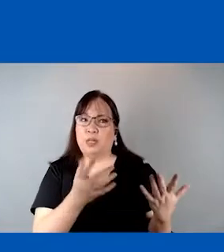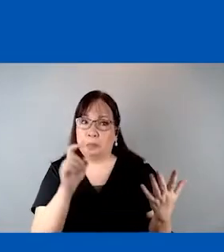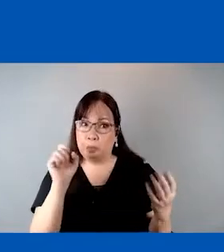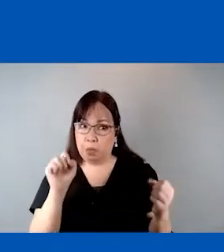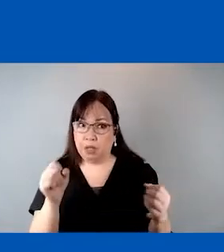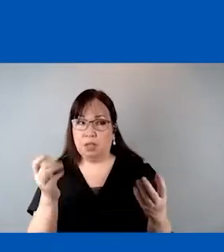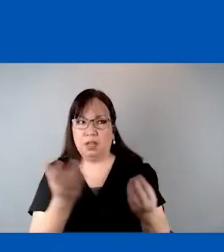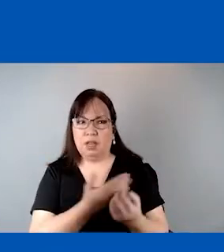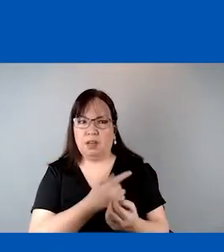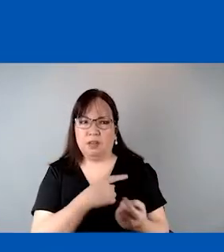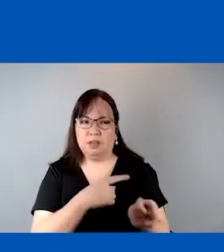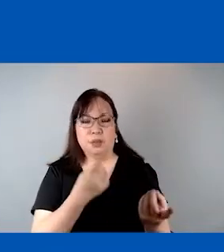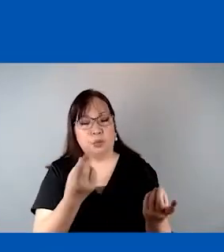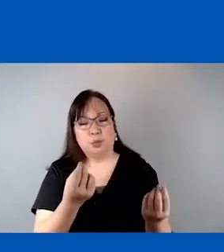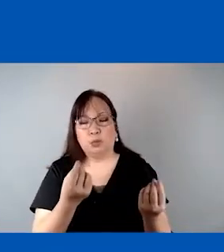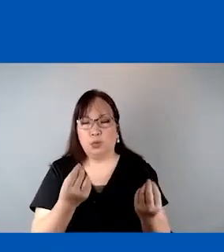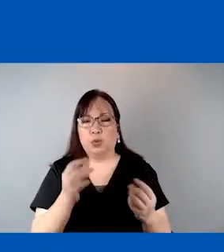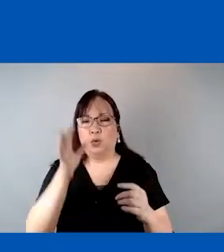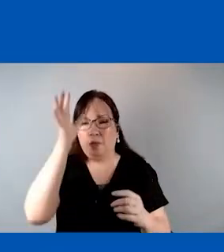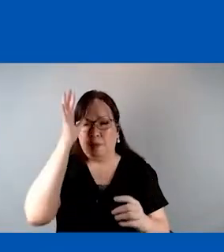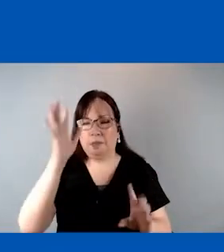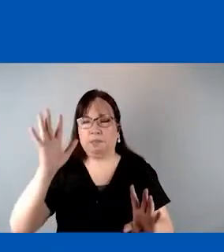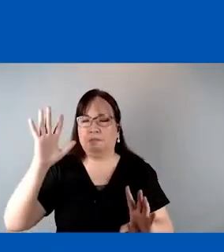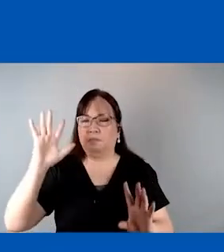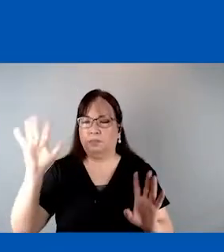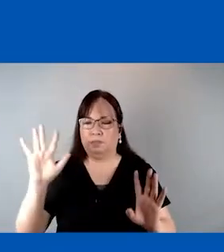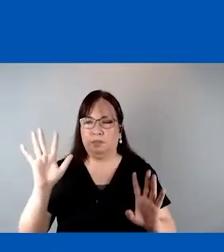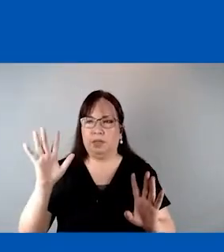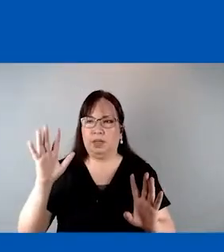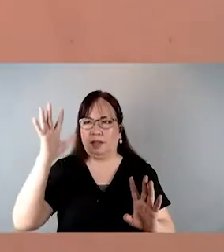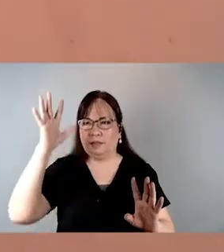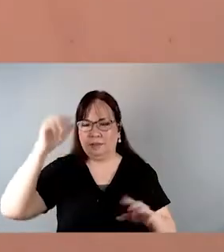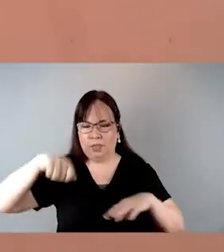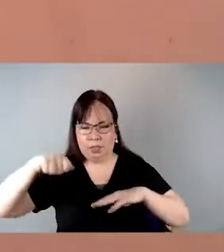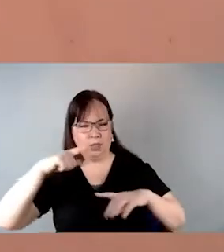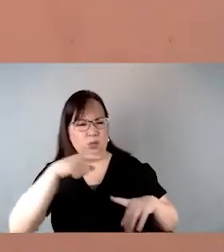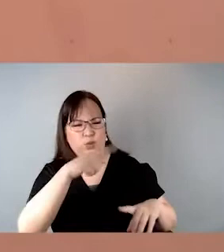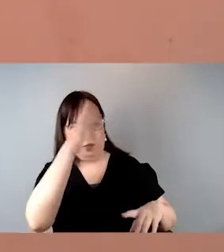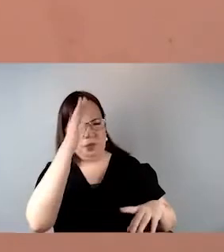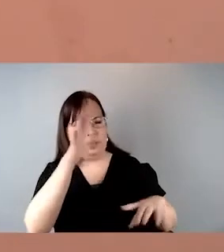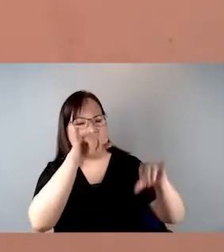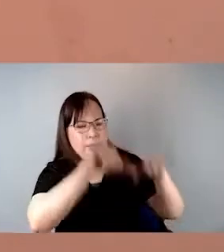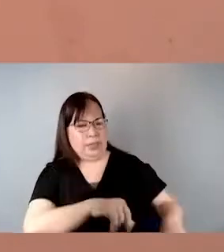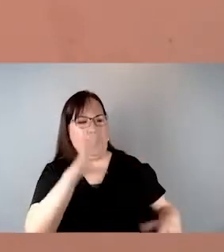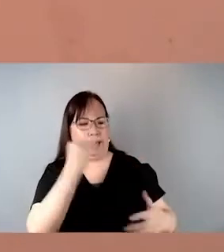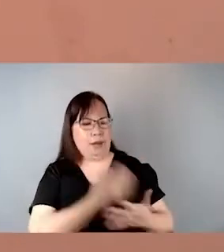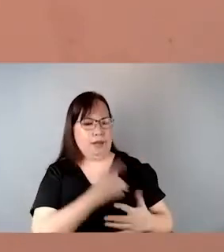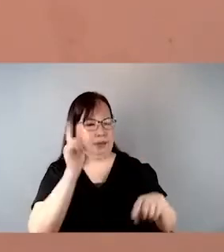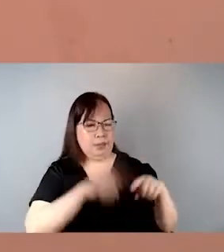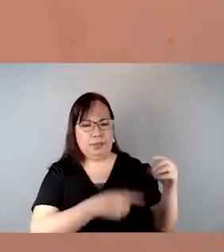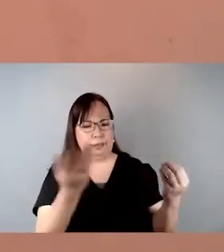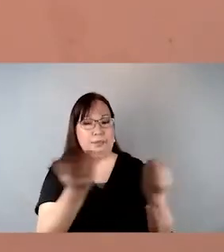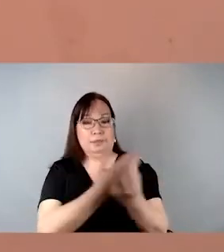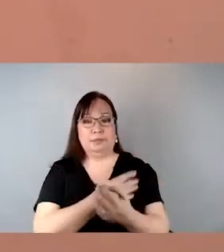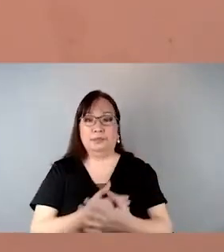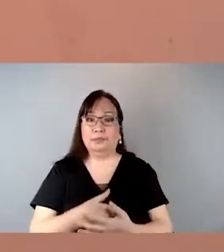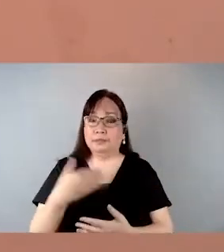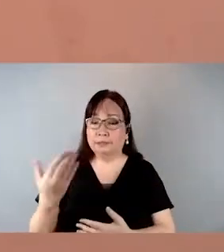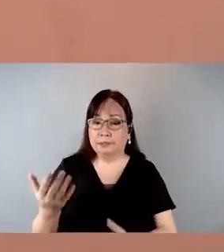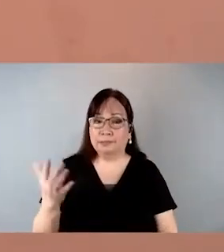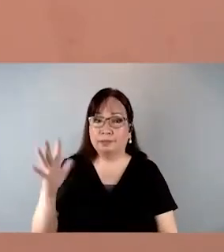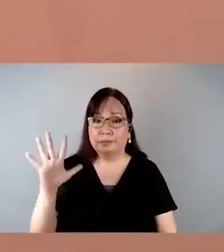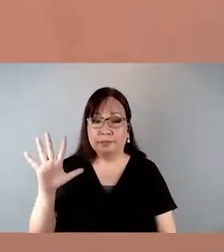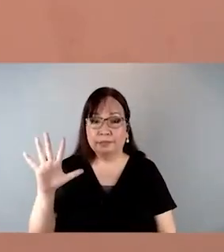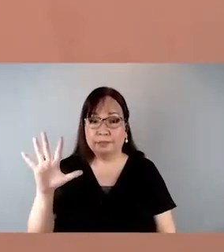rightfully put out, the father shall not put him out. Later on, around 529